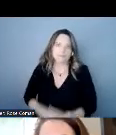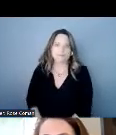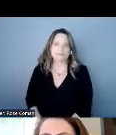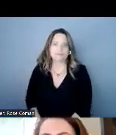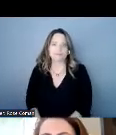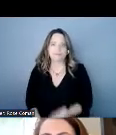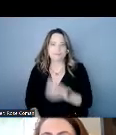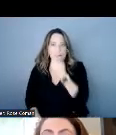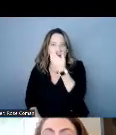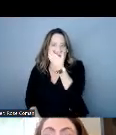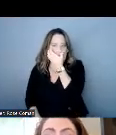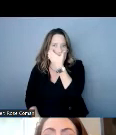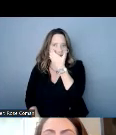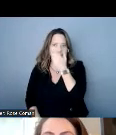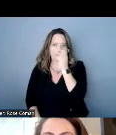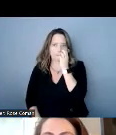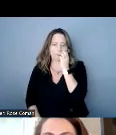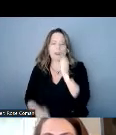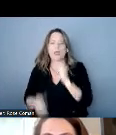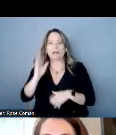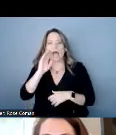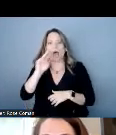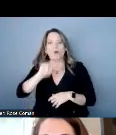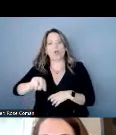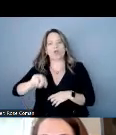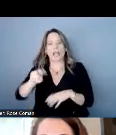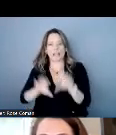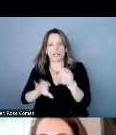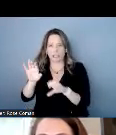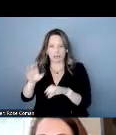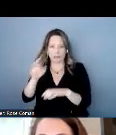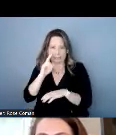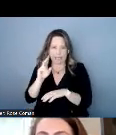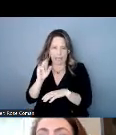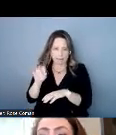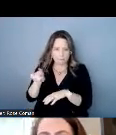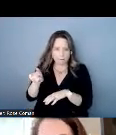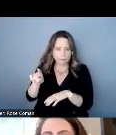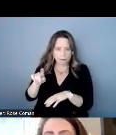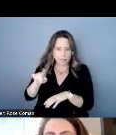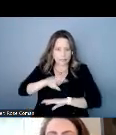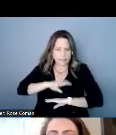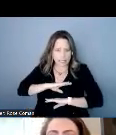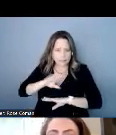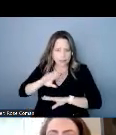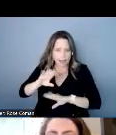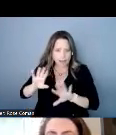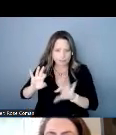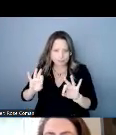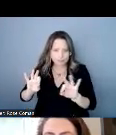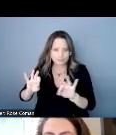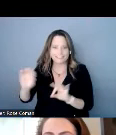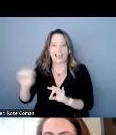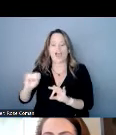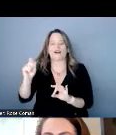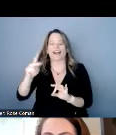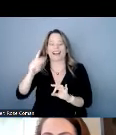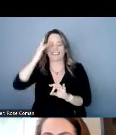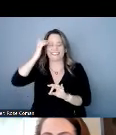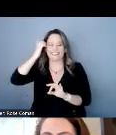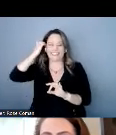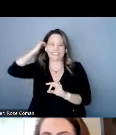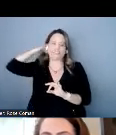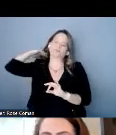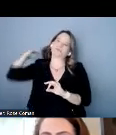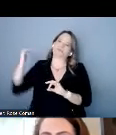and i'm going to look at the chat to see if if that explanation was was sufficient or if they're okay so i see here that it